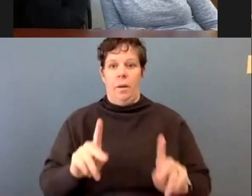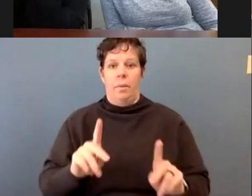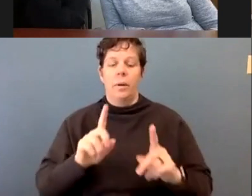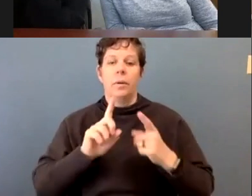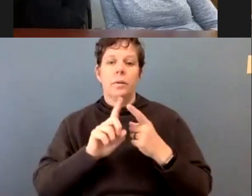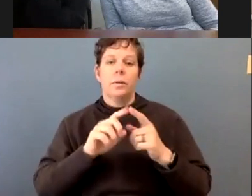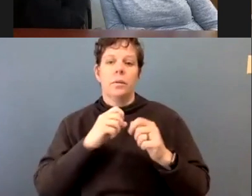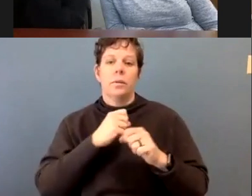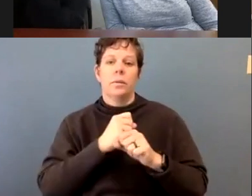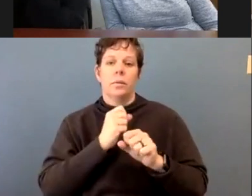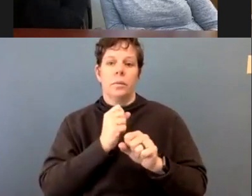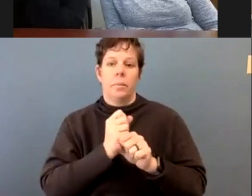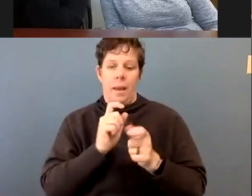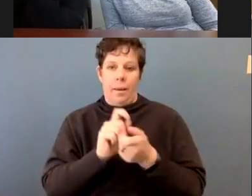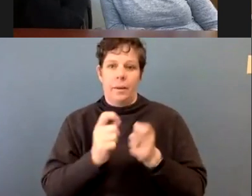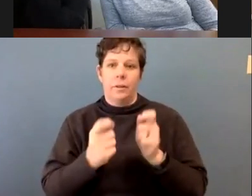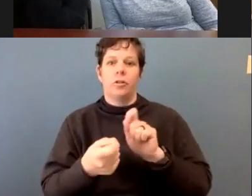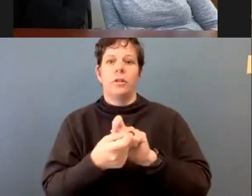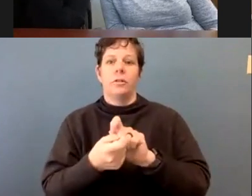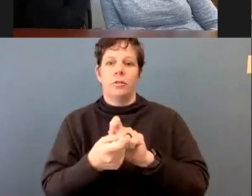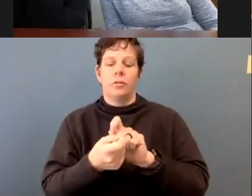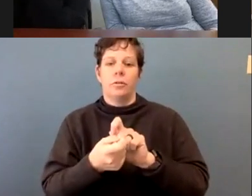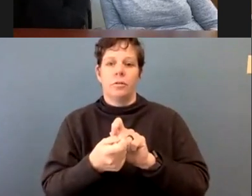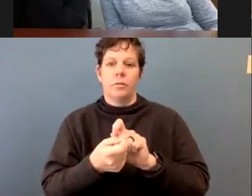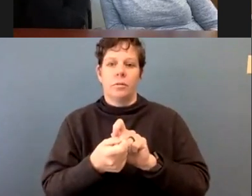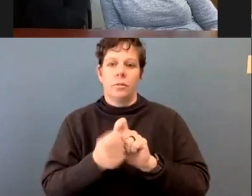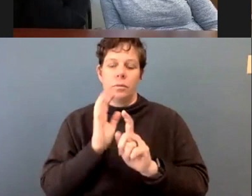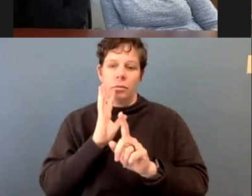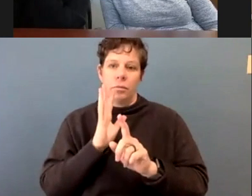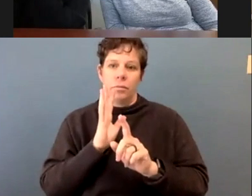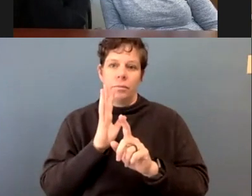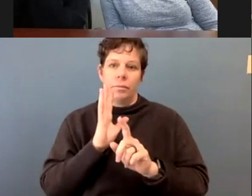make a difference in this